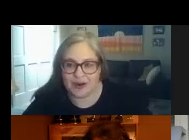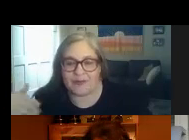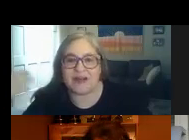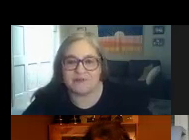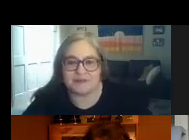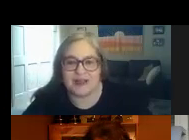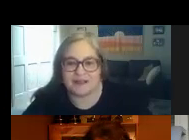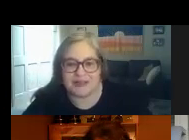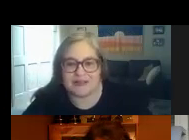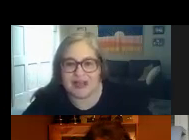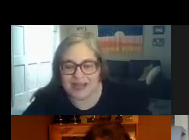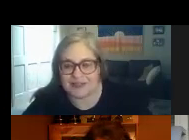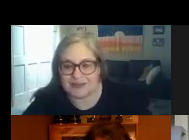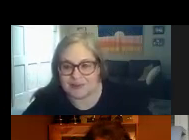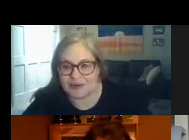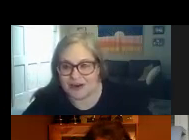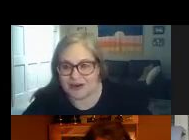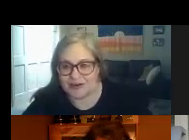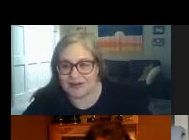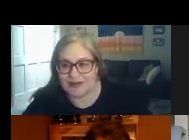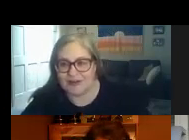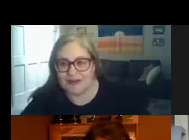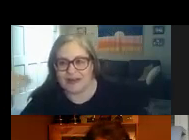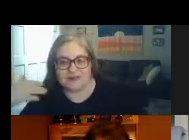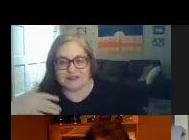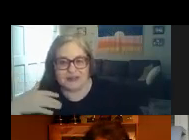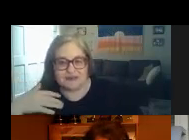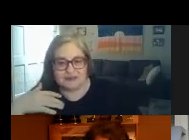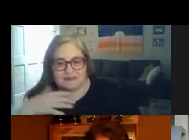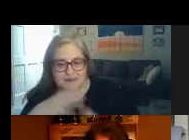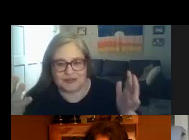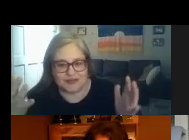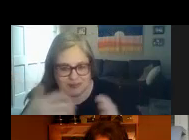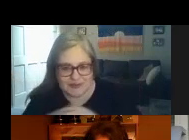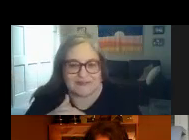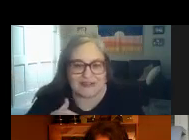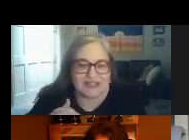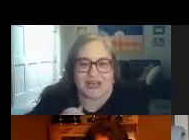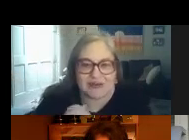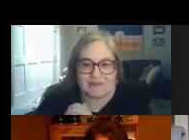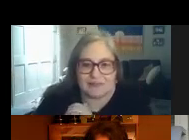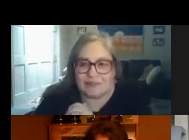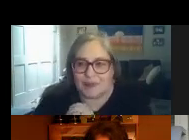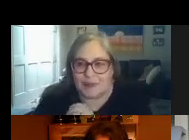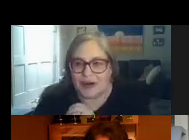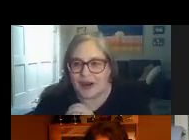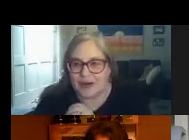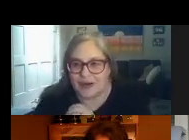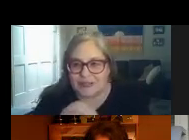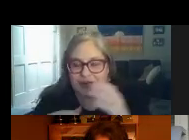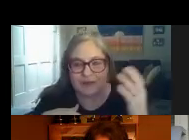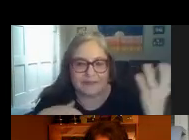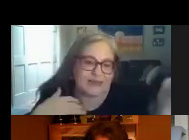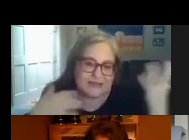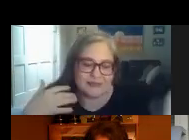report card but it comes around the same time as the report card if your student your student should be receiving a gen ed report card